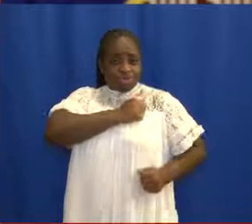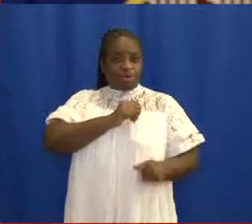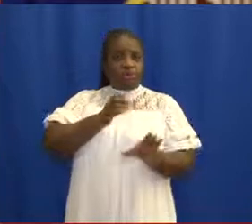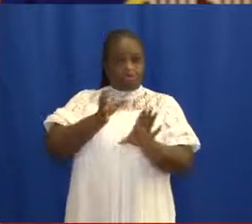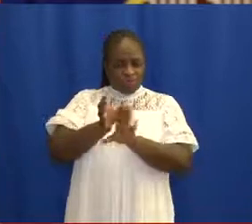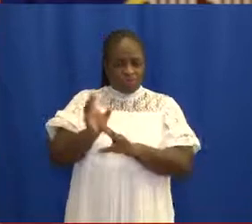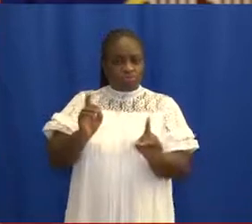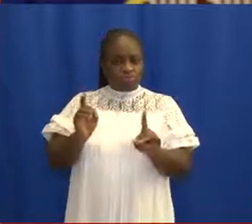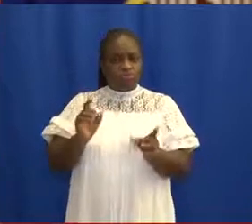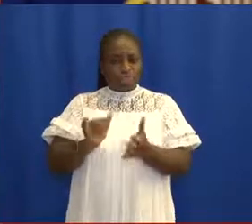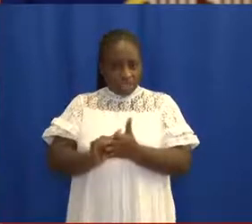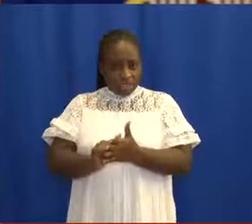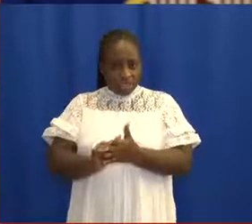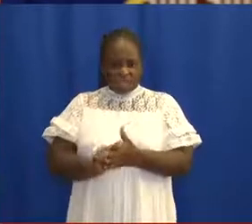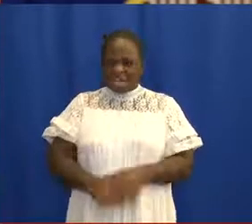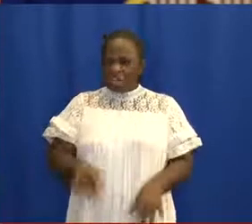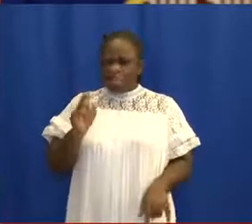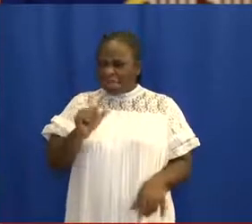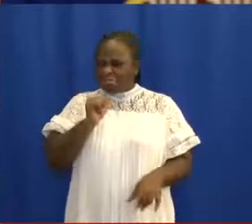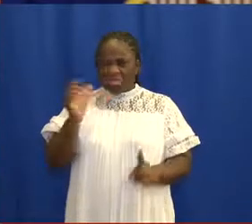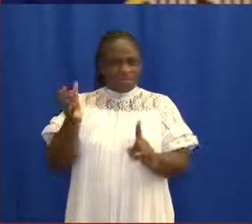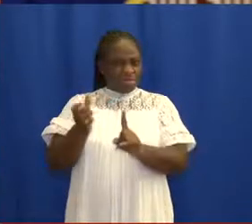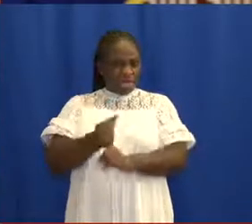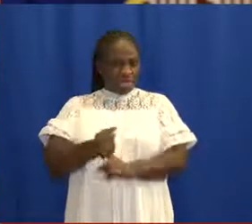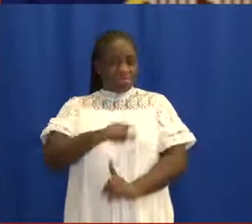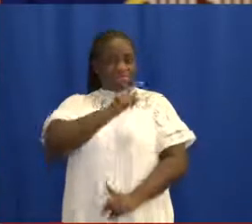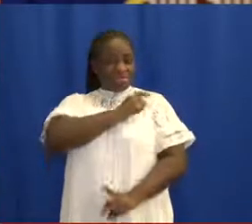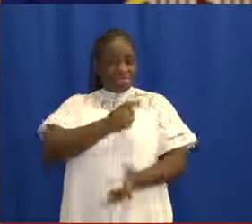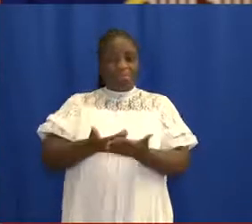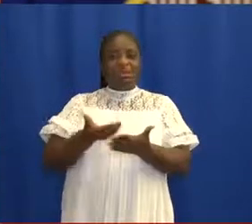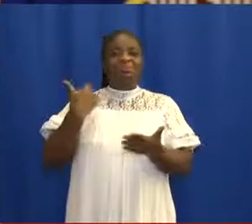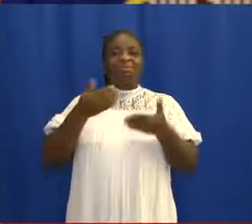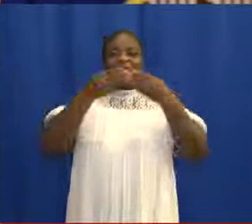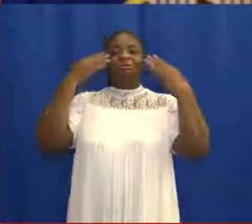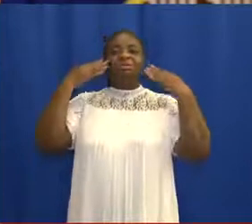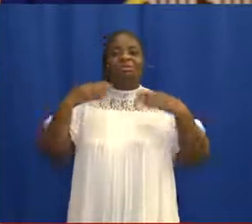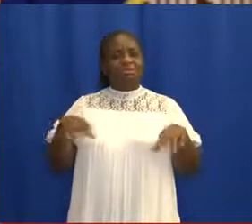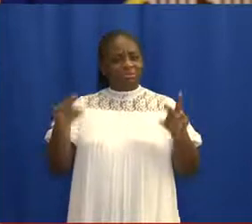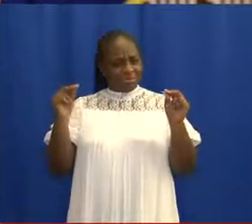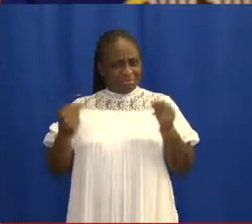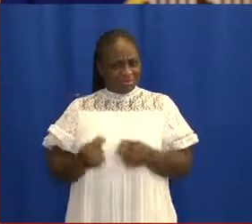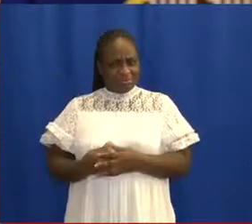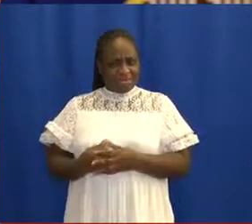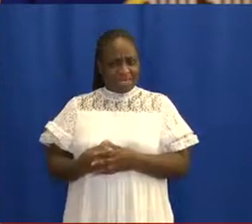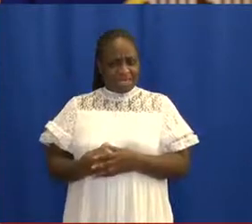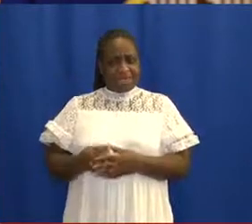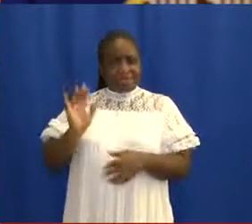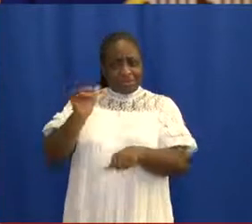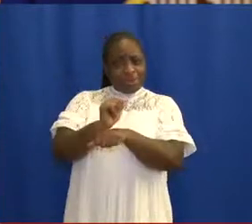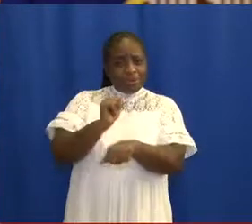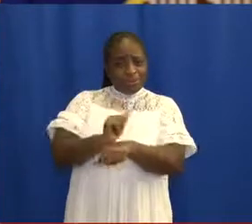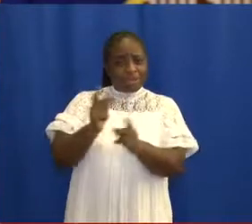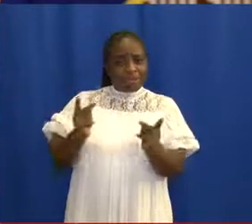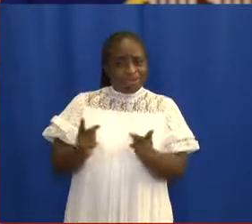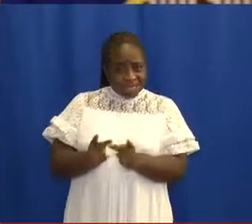them. You do not have to be arrested by the police before you wear your mask. Your